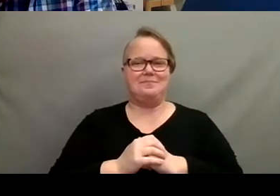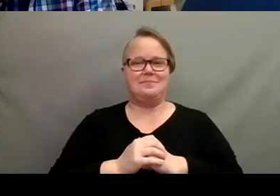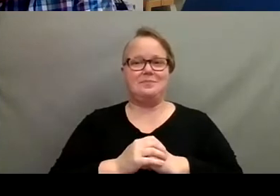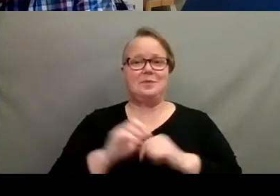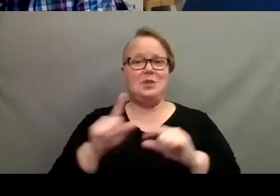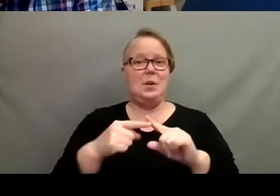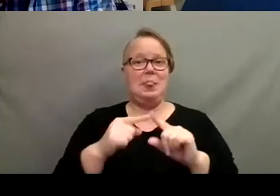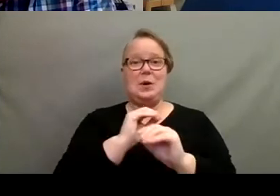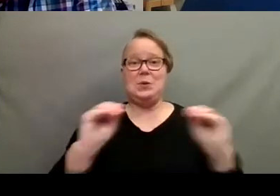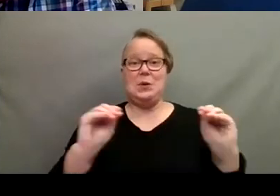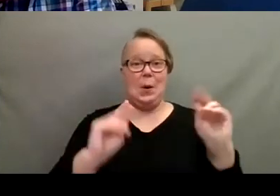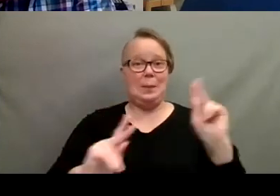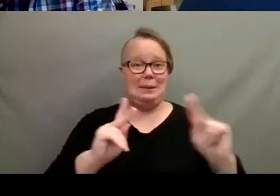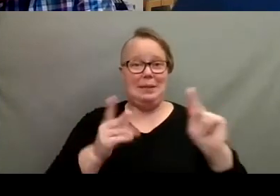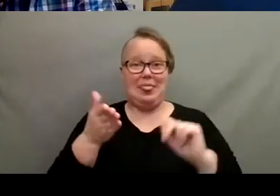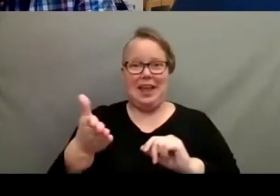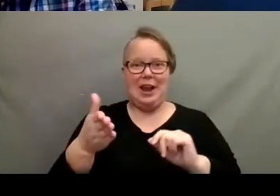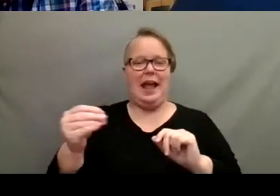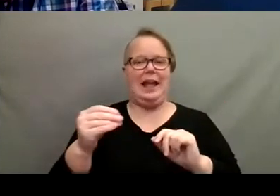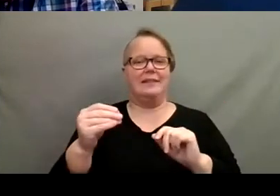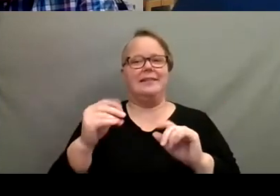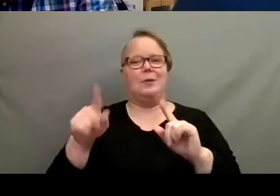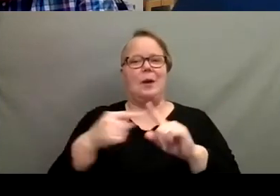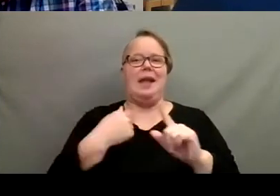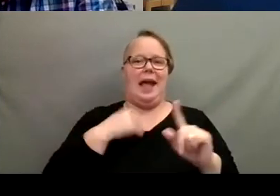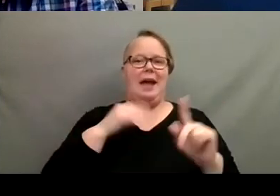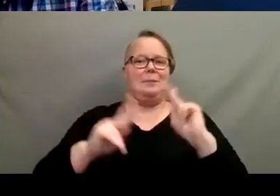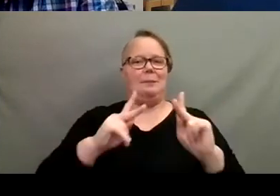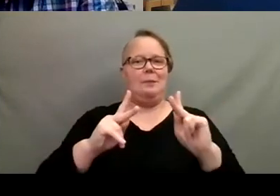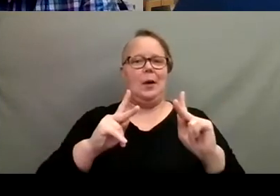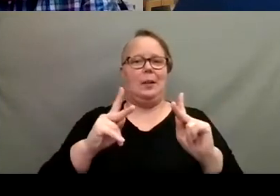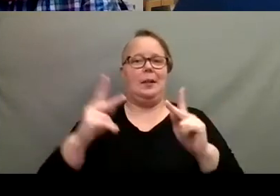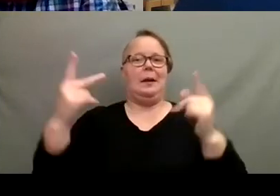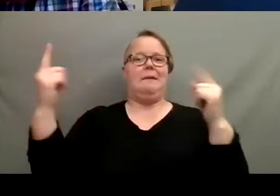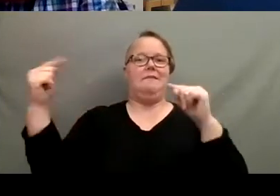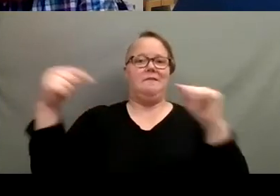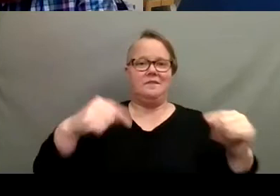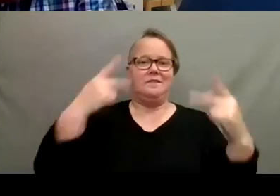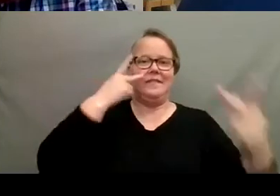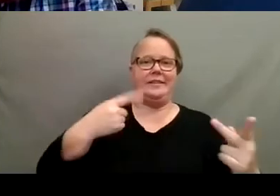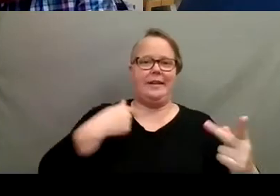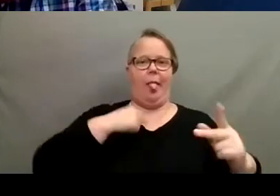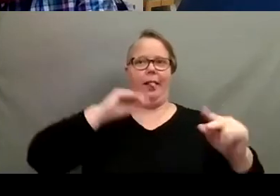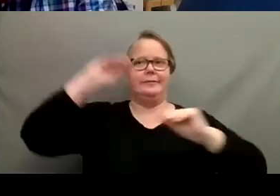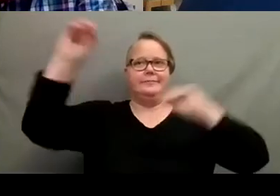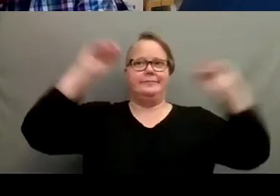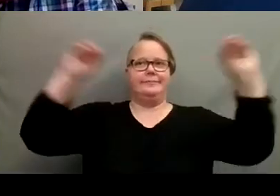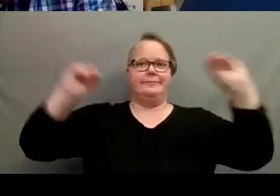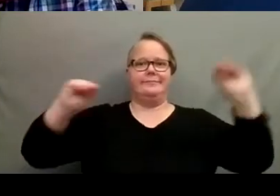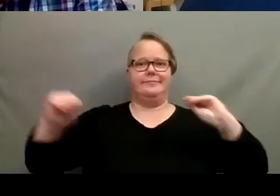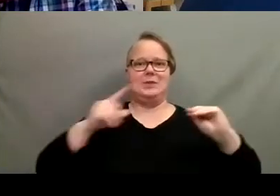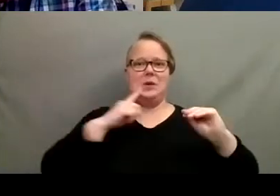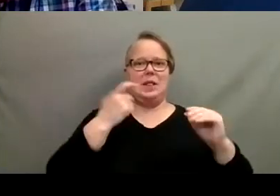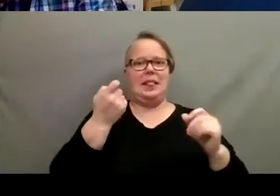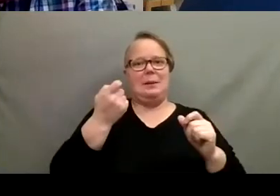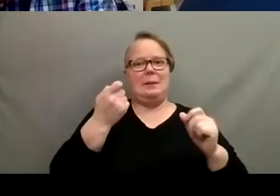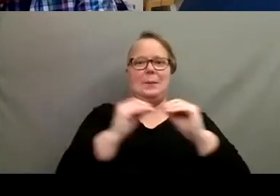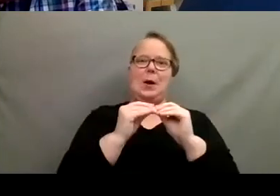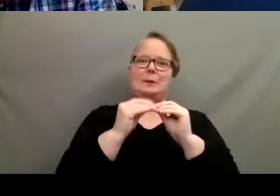company over. And then when we have people over, I'll move them to their homes. Uh, so that way they're a little more prettier.